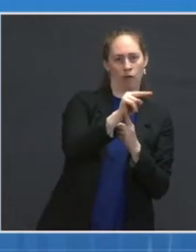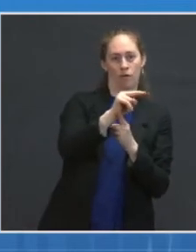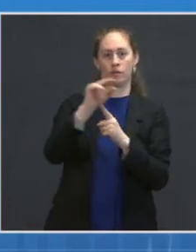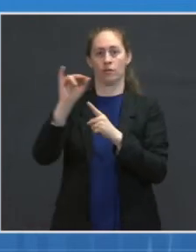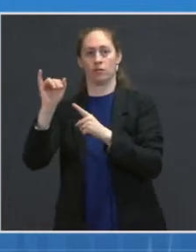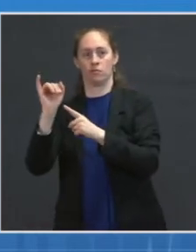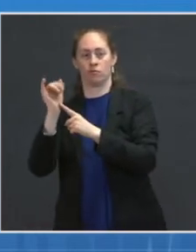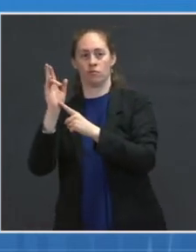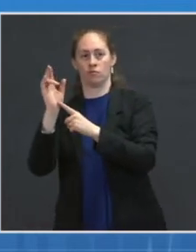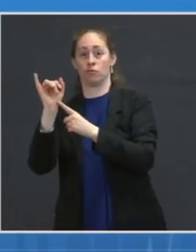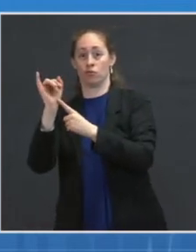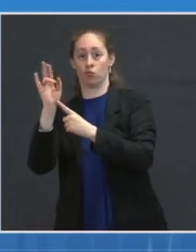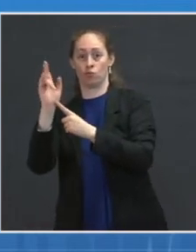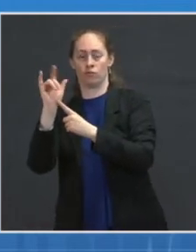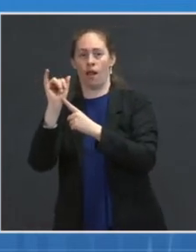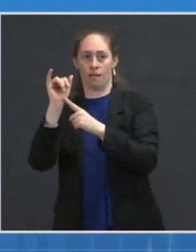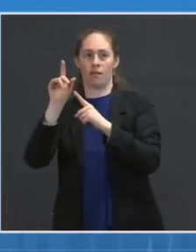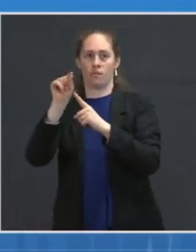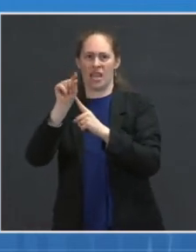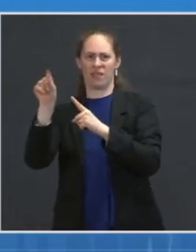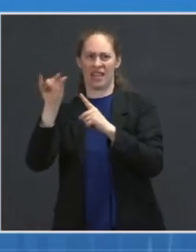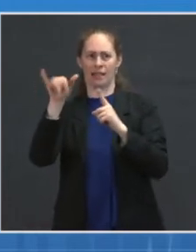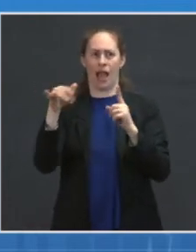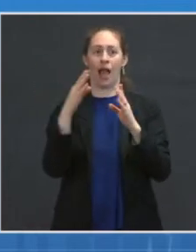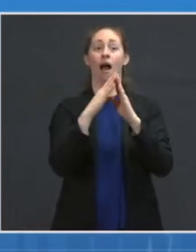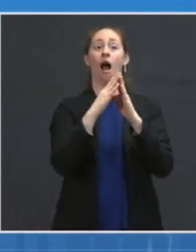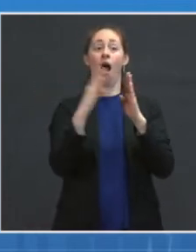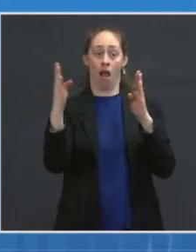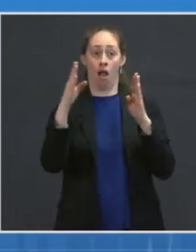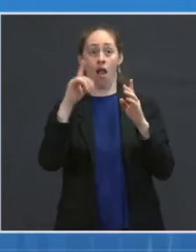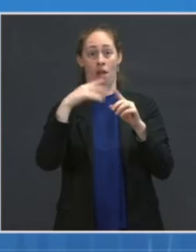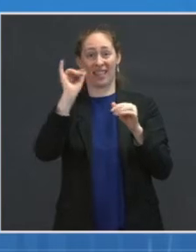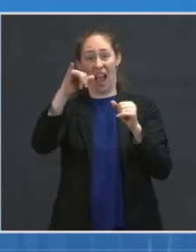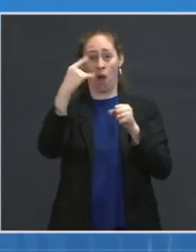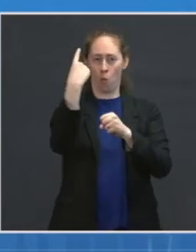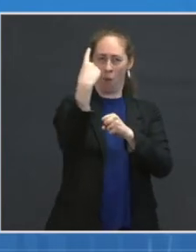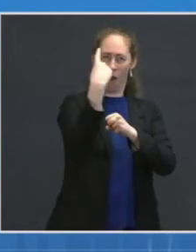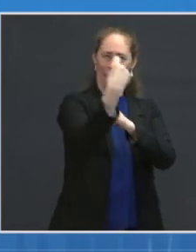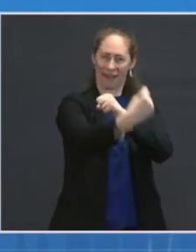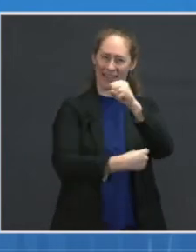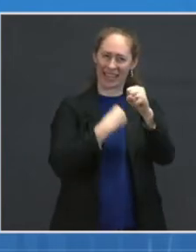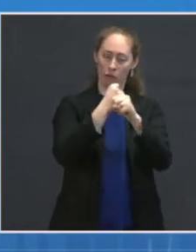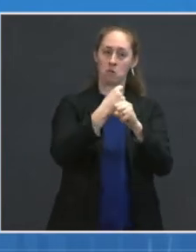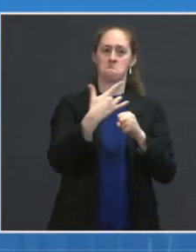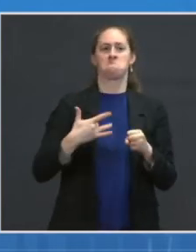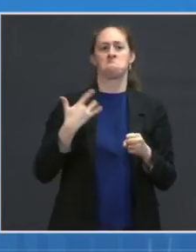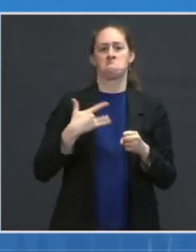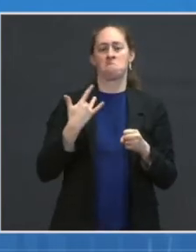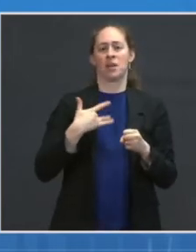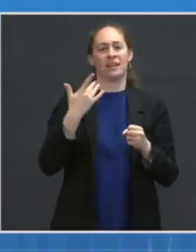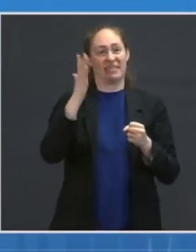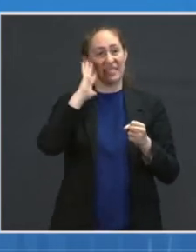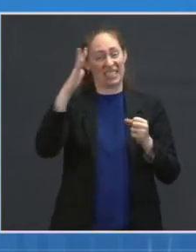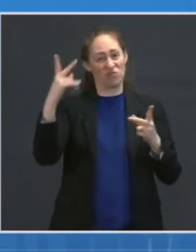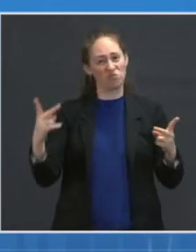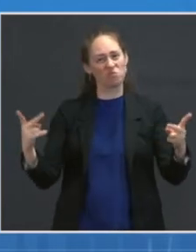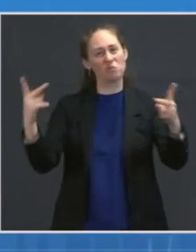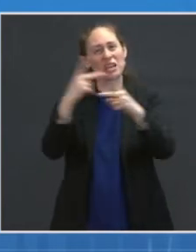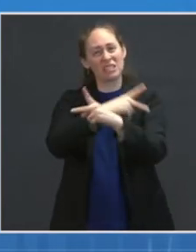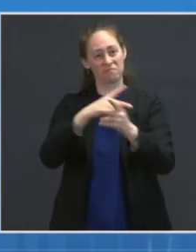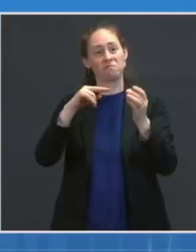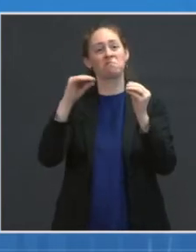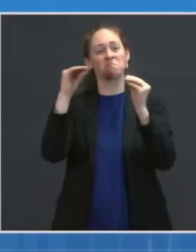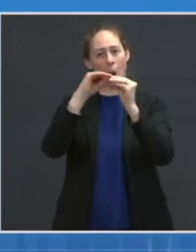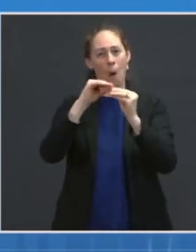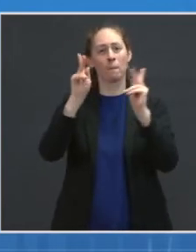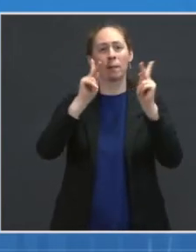a decrease in life expectancy once we start looking at the entire year, because we do know that the hardest hit demographic and highest mortality rates